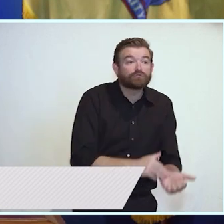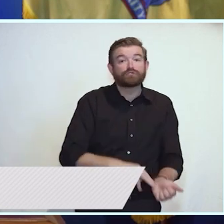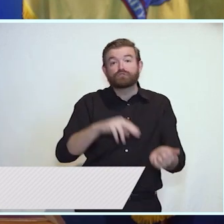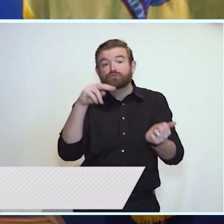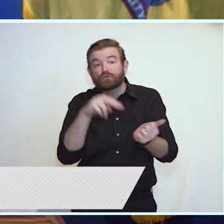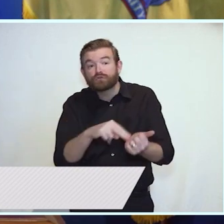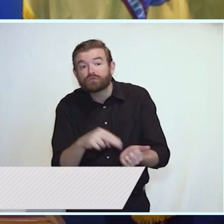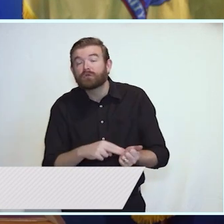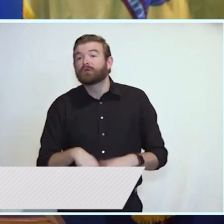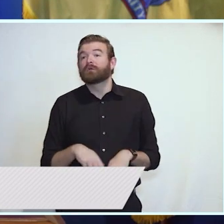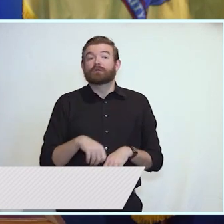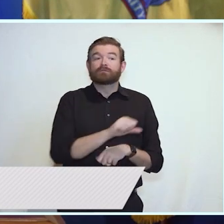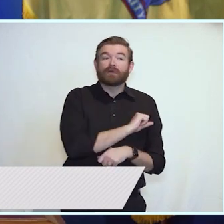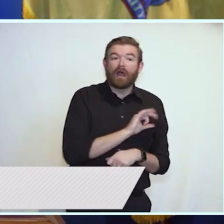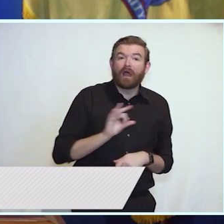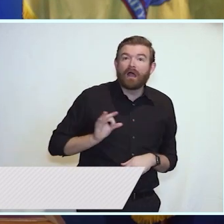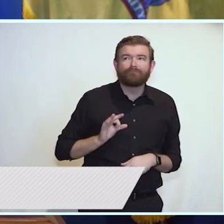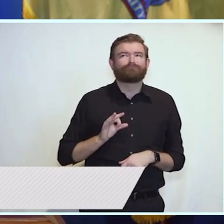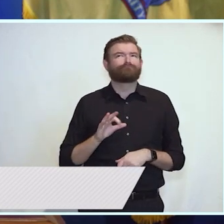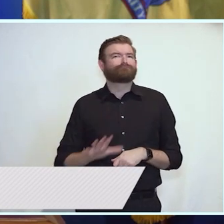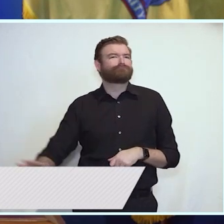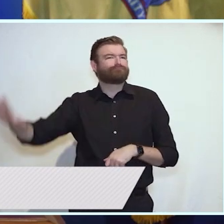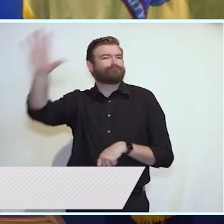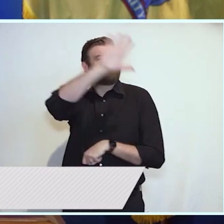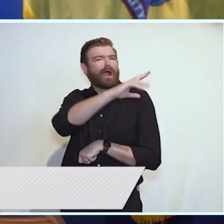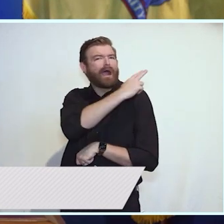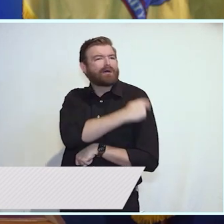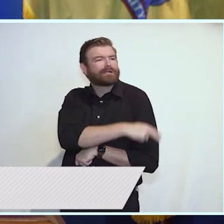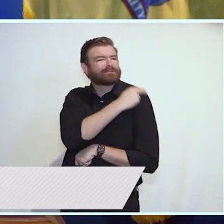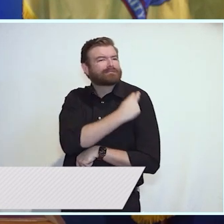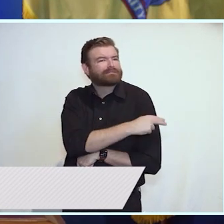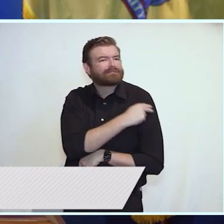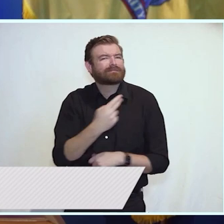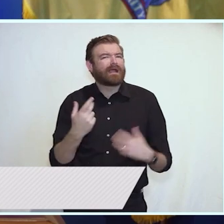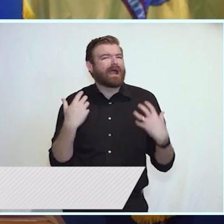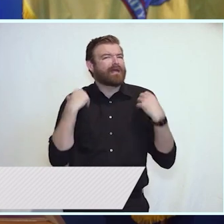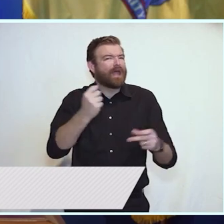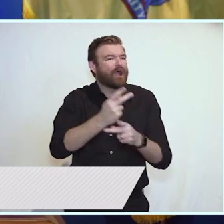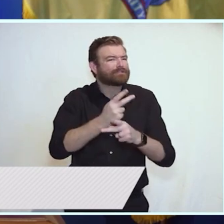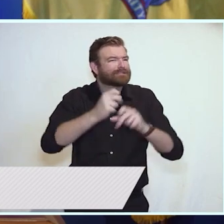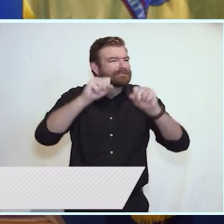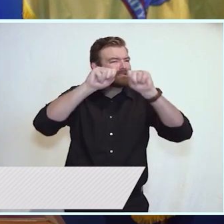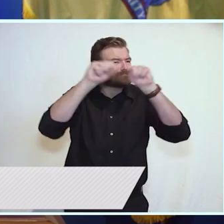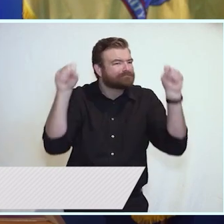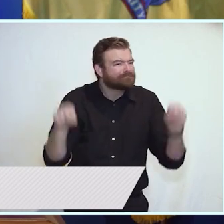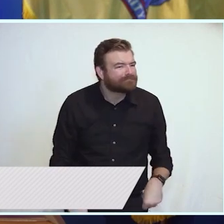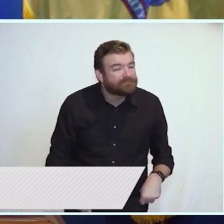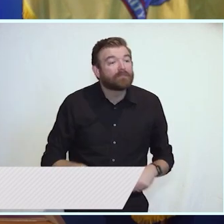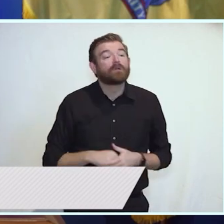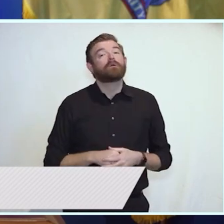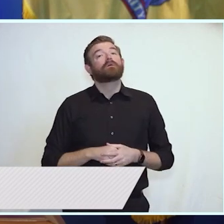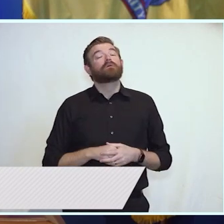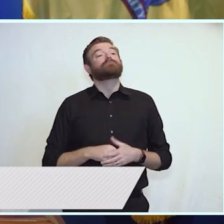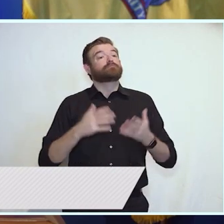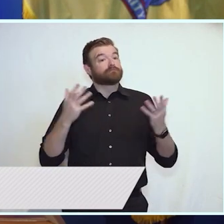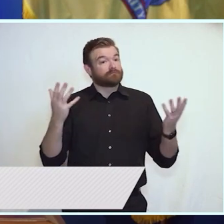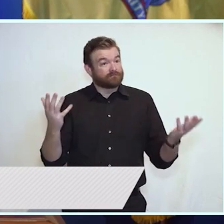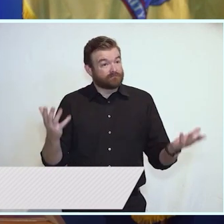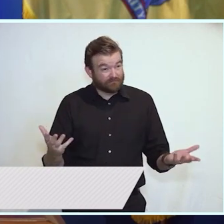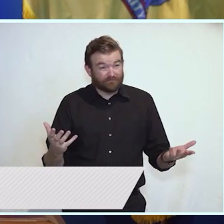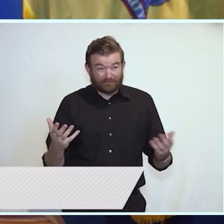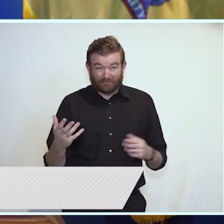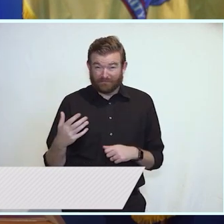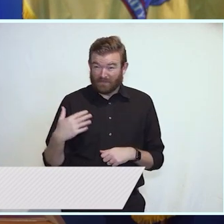tremendous hard work and dedication of all of the women and men working on the front lines. Especially the doctors, the nurses, and